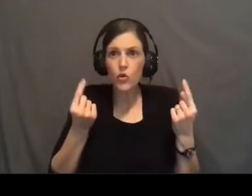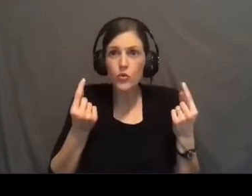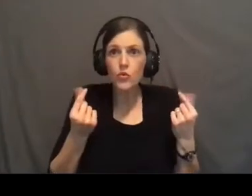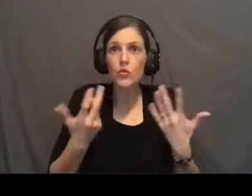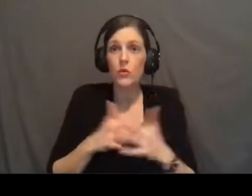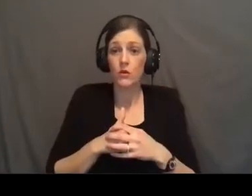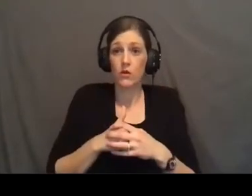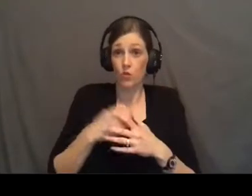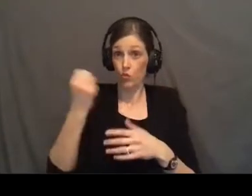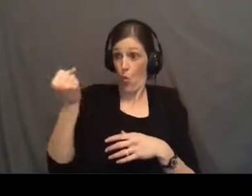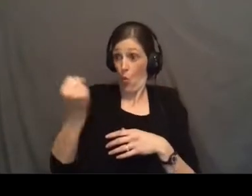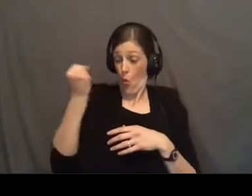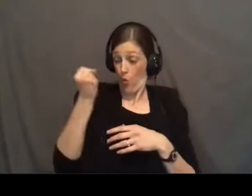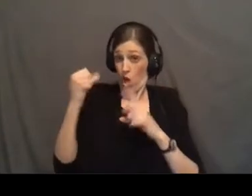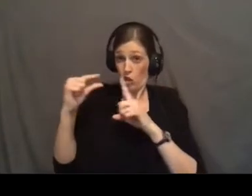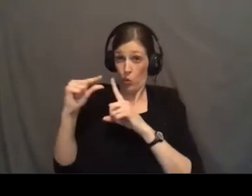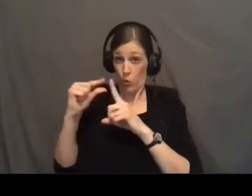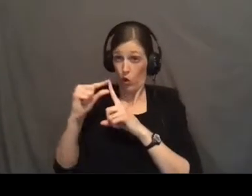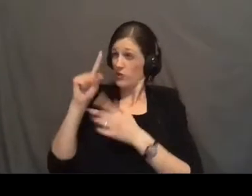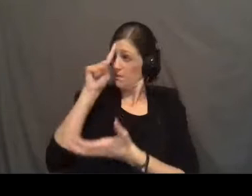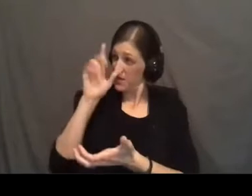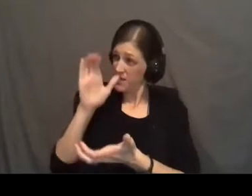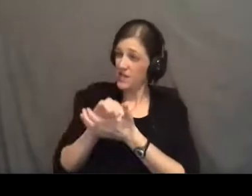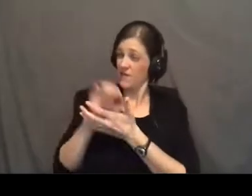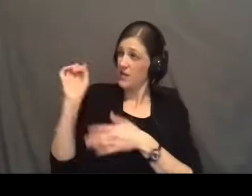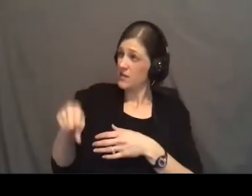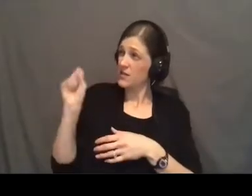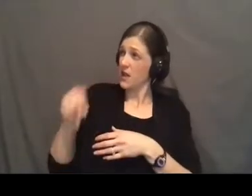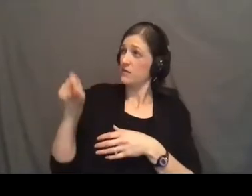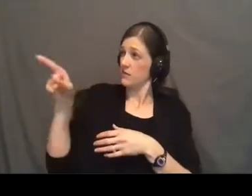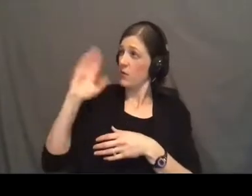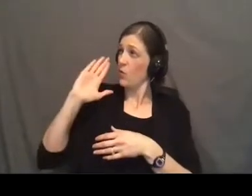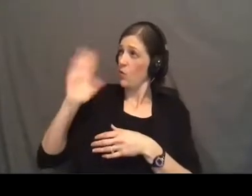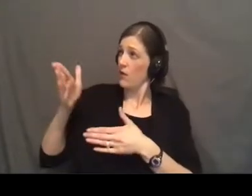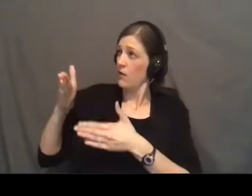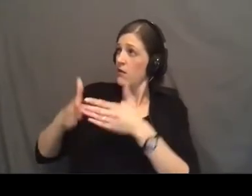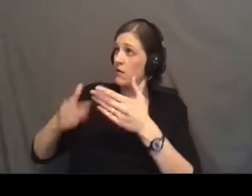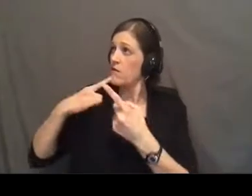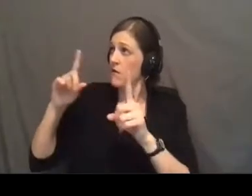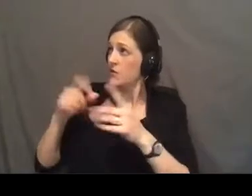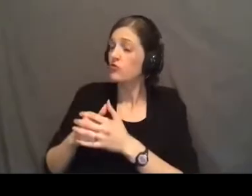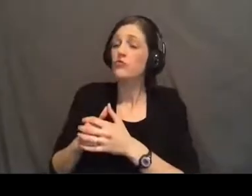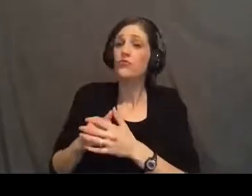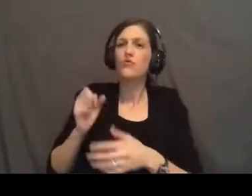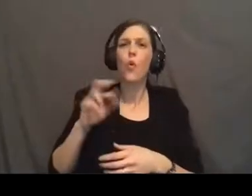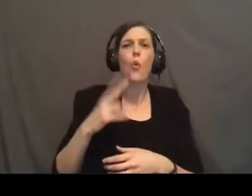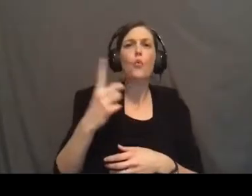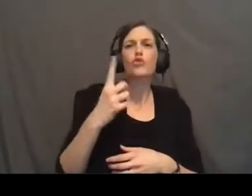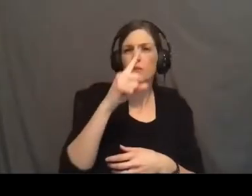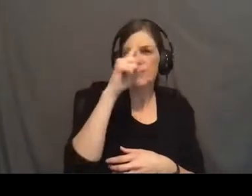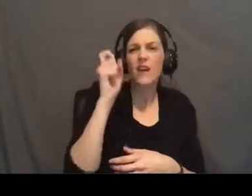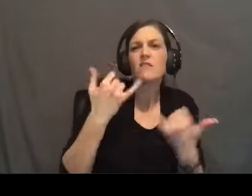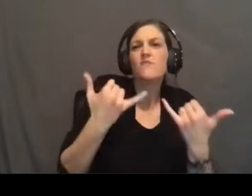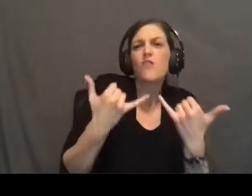Do you hang on to those words believing that God will follow through? Or just because your present